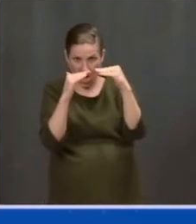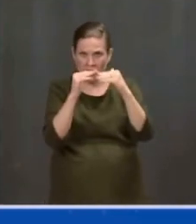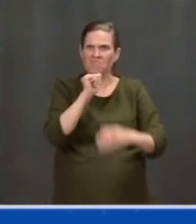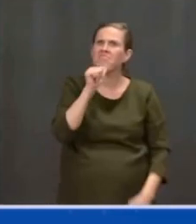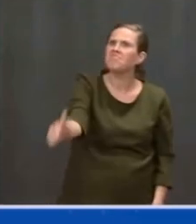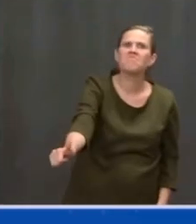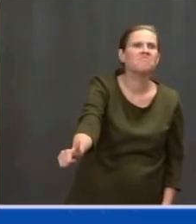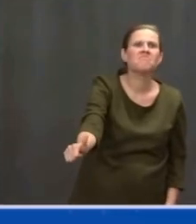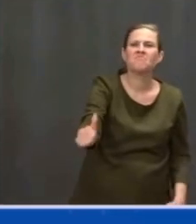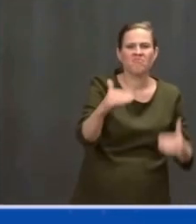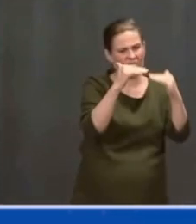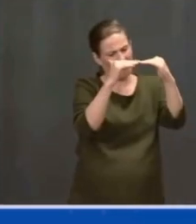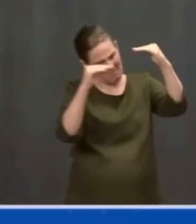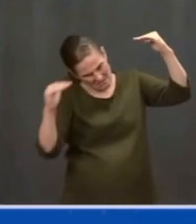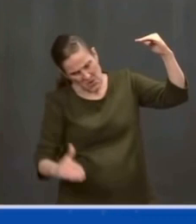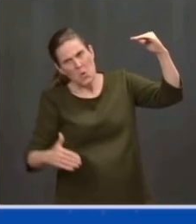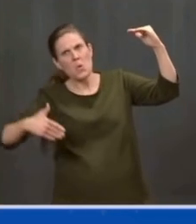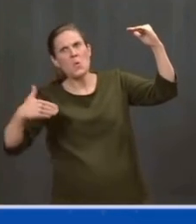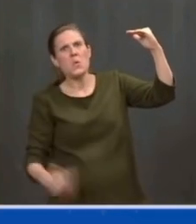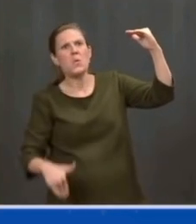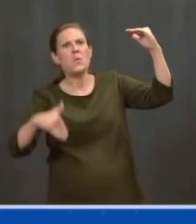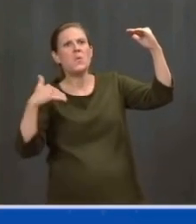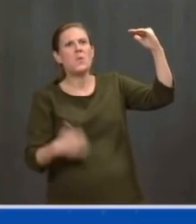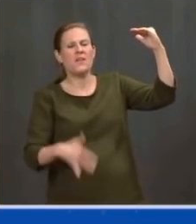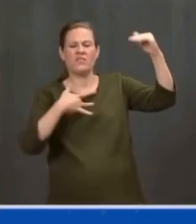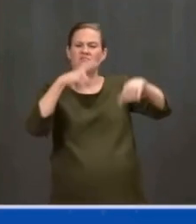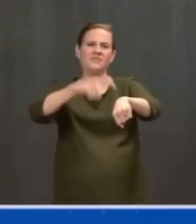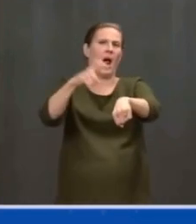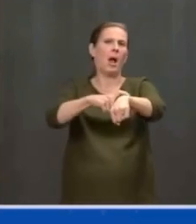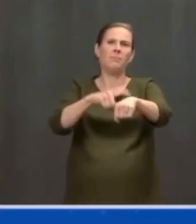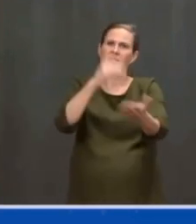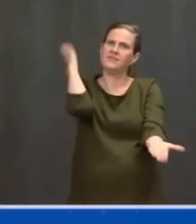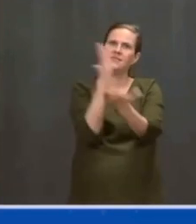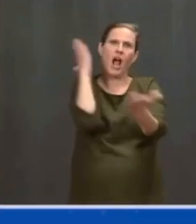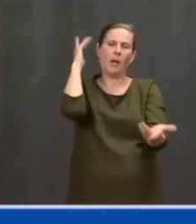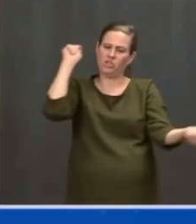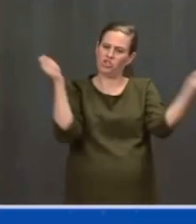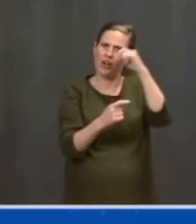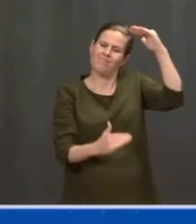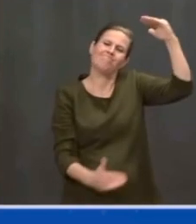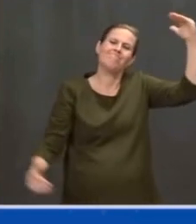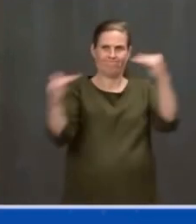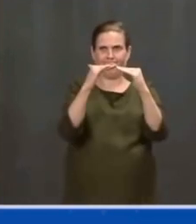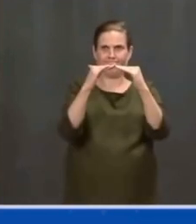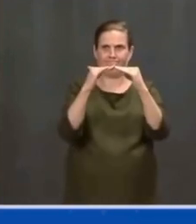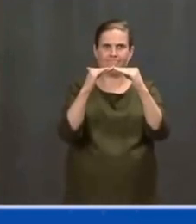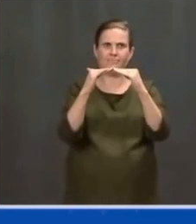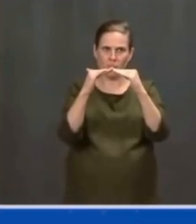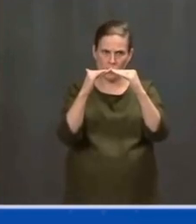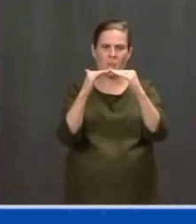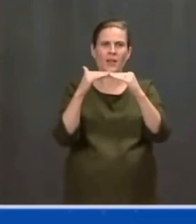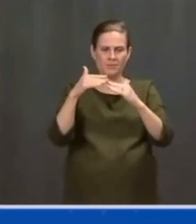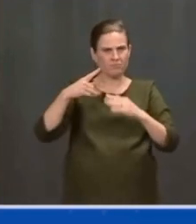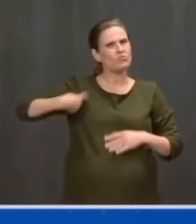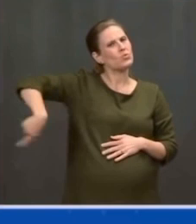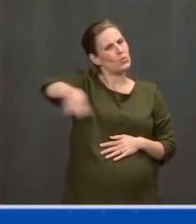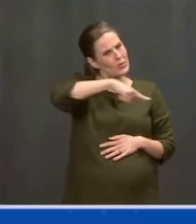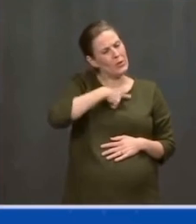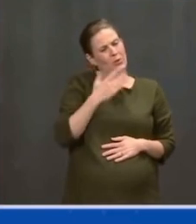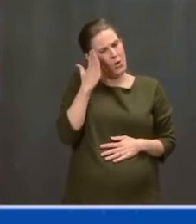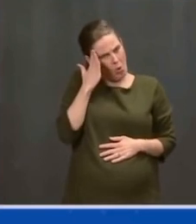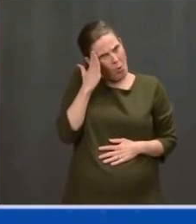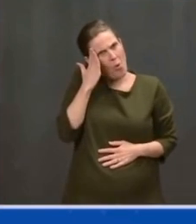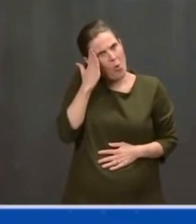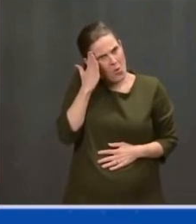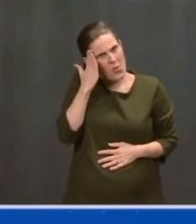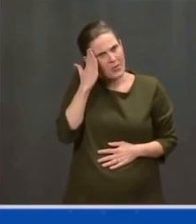Well, it's time to change that. I note, parenthetically, that I got criticized for